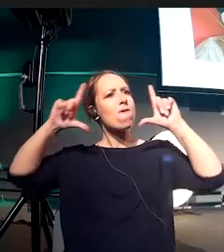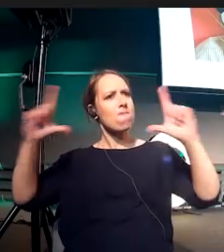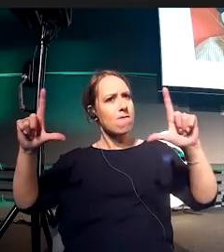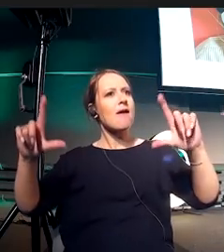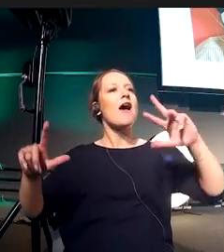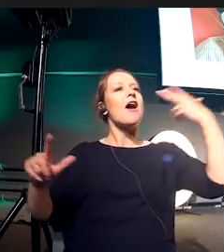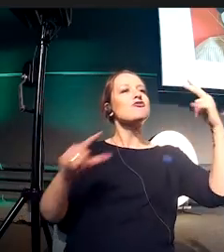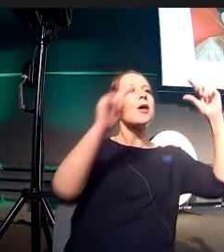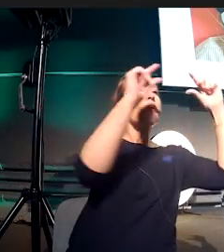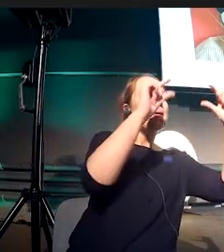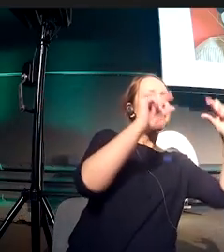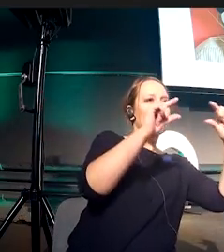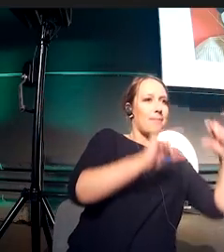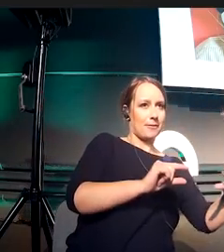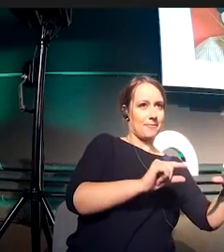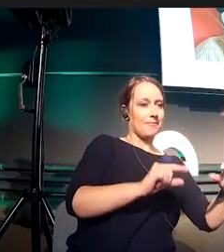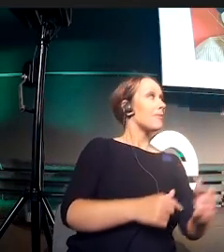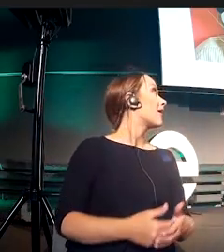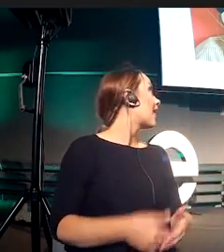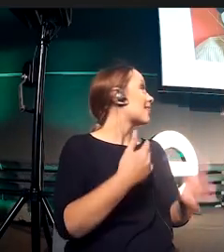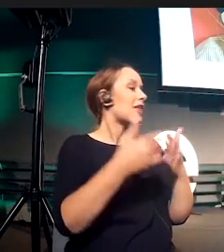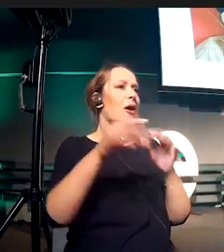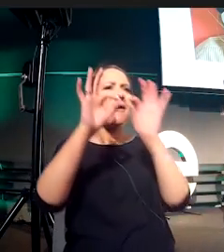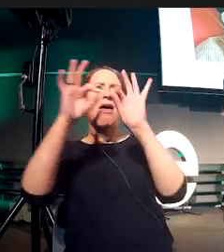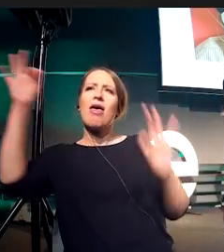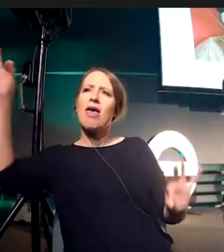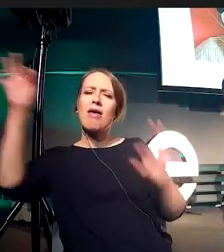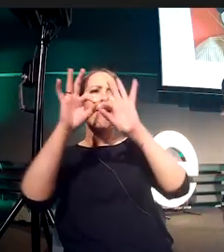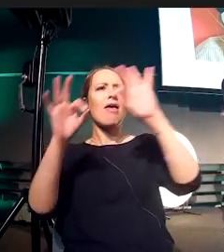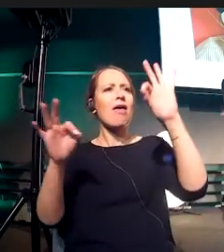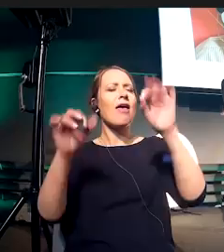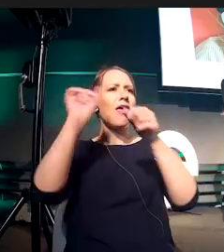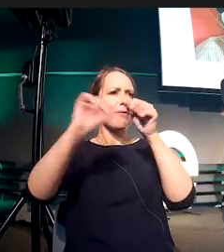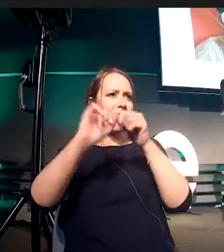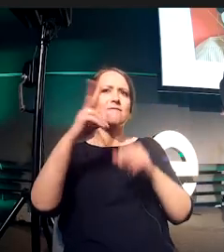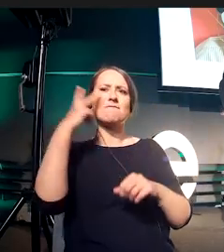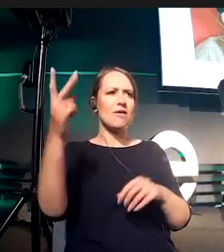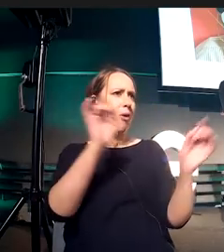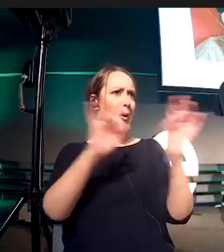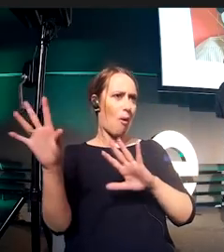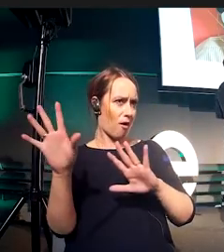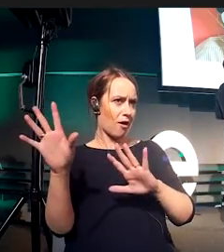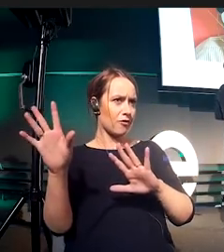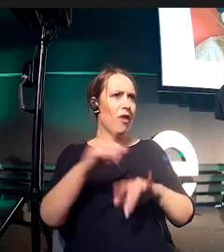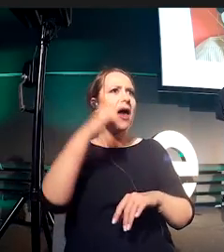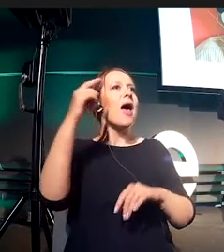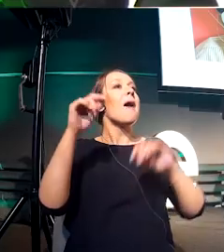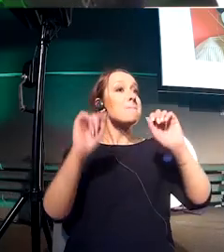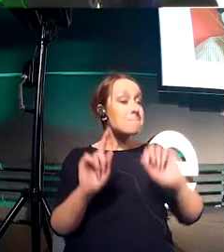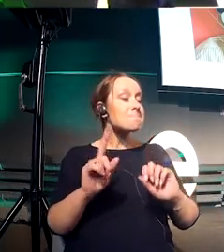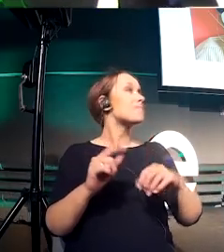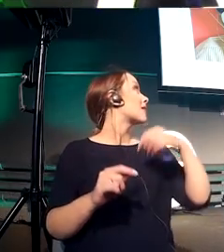measure the slide. And what you can see is we use the first two as the margins, which is the 16%.